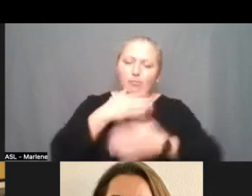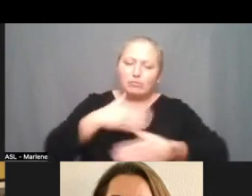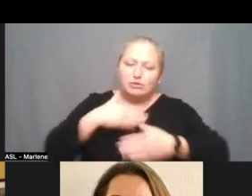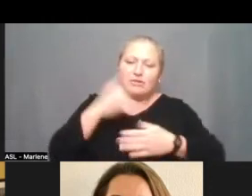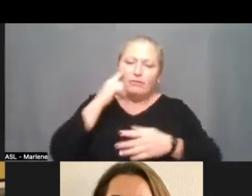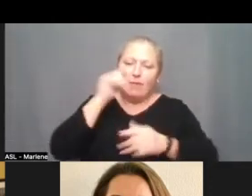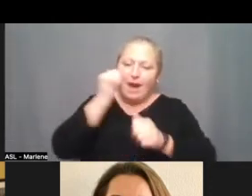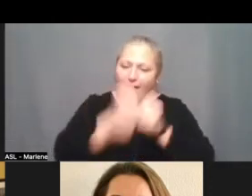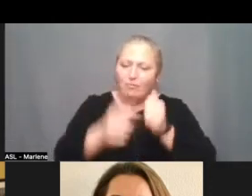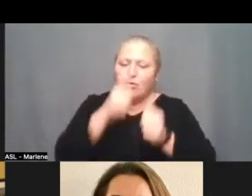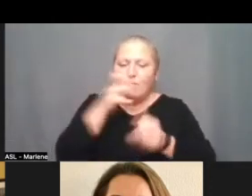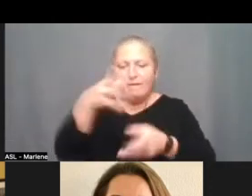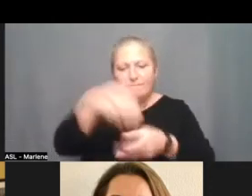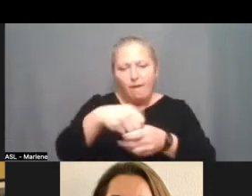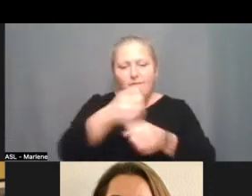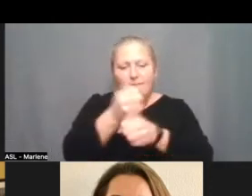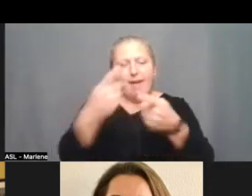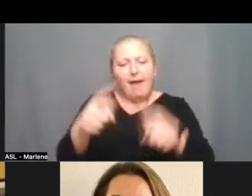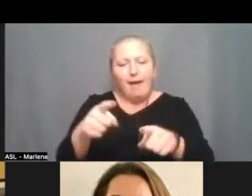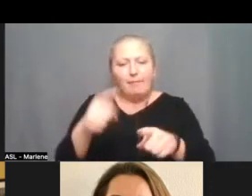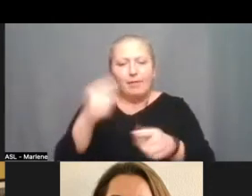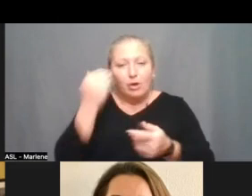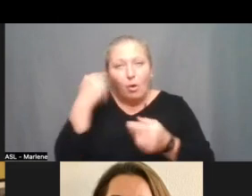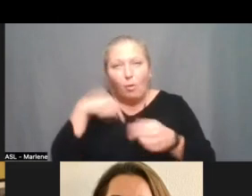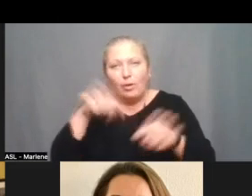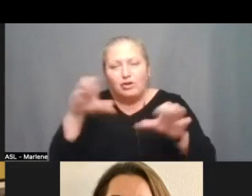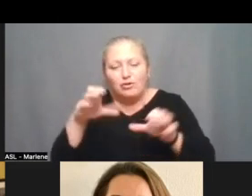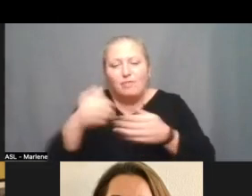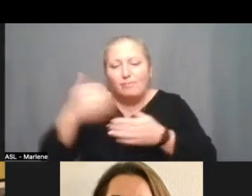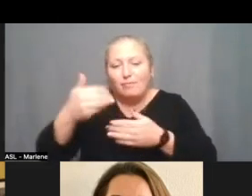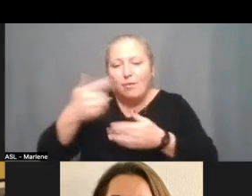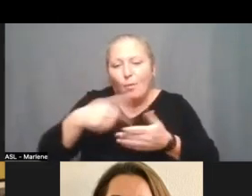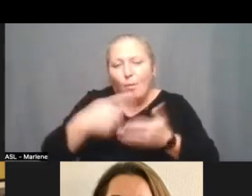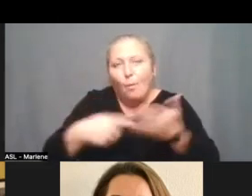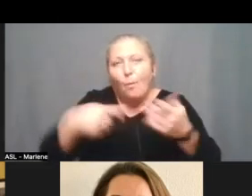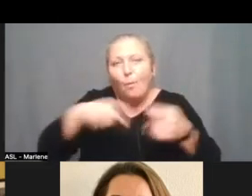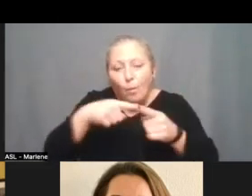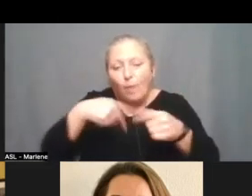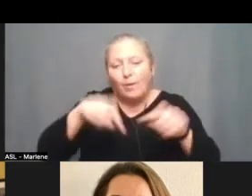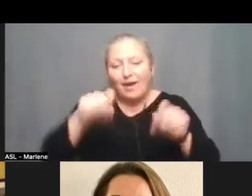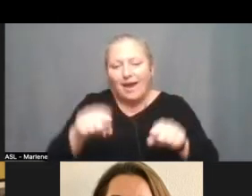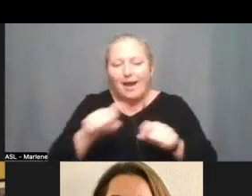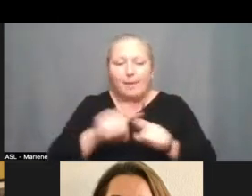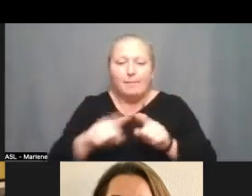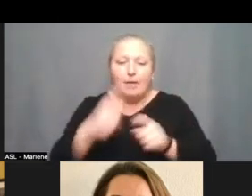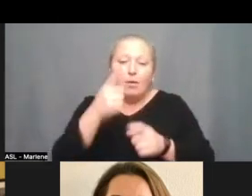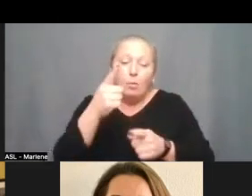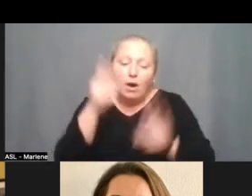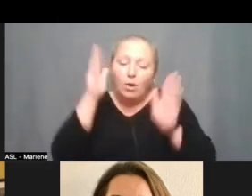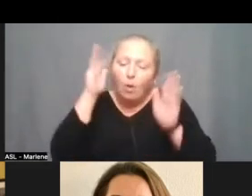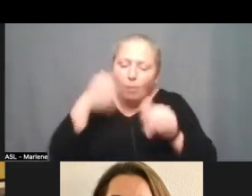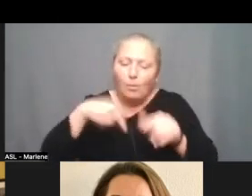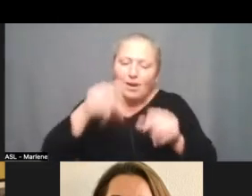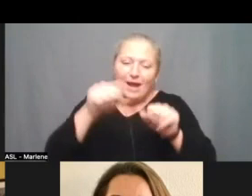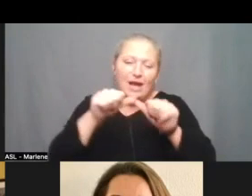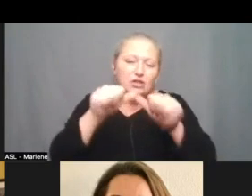and i know that we do that as frequently as we can um you know one thing that i do hope that we continue to have